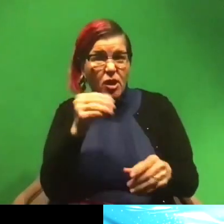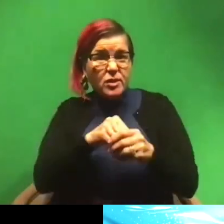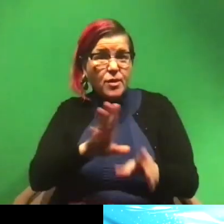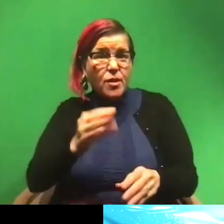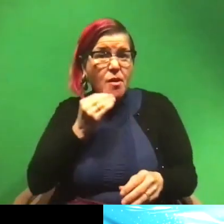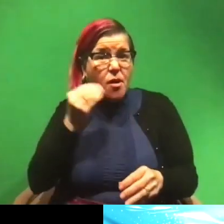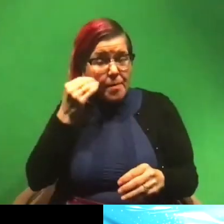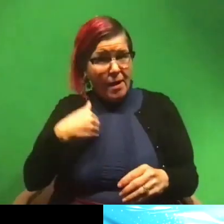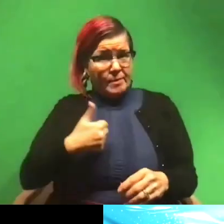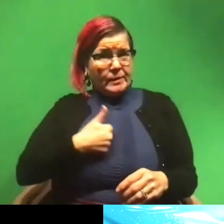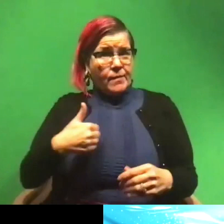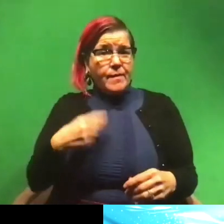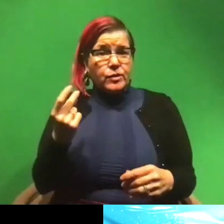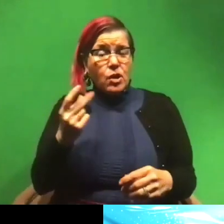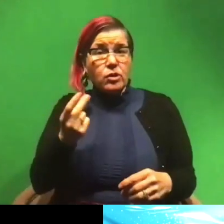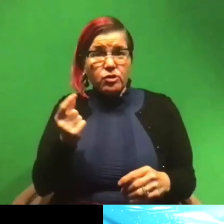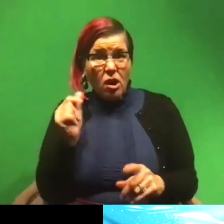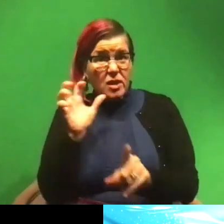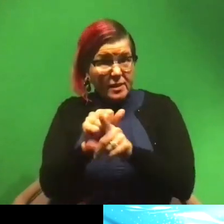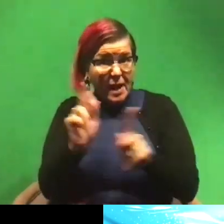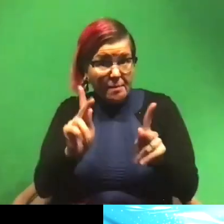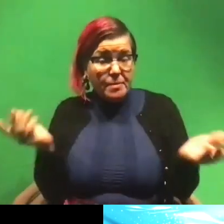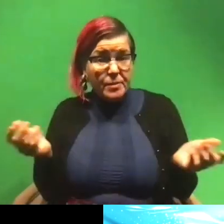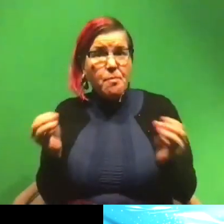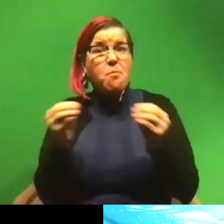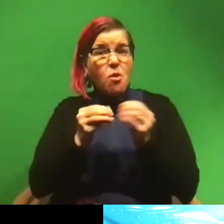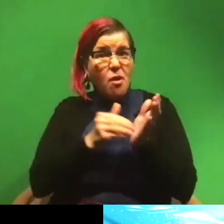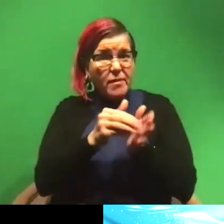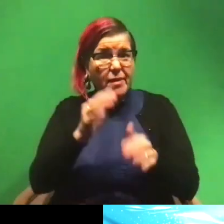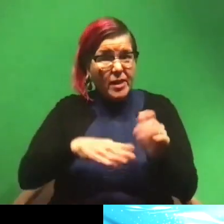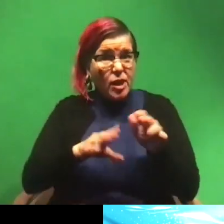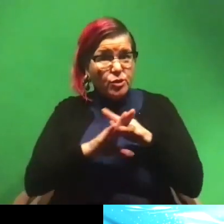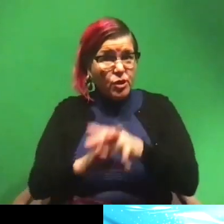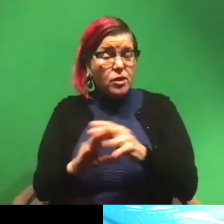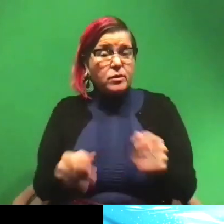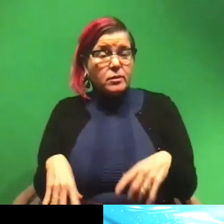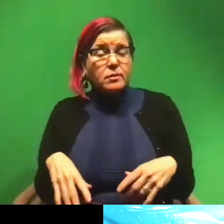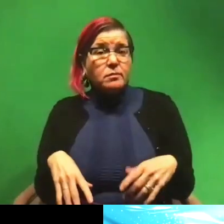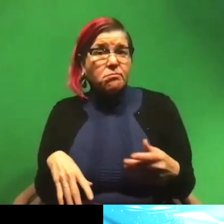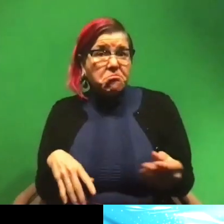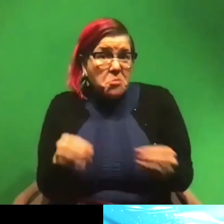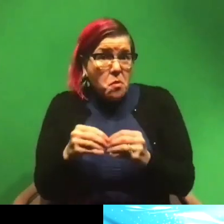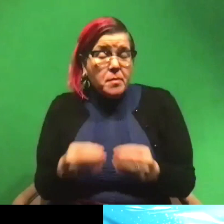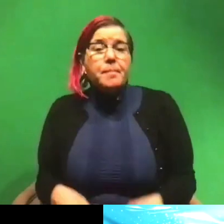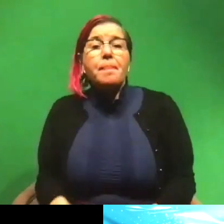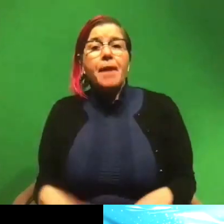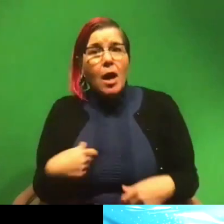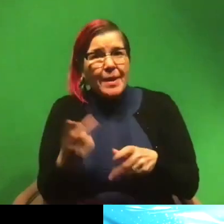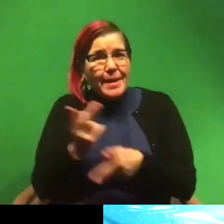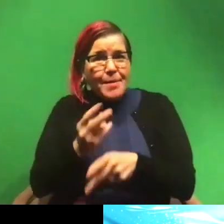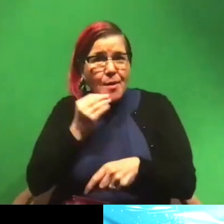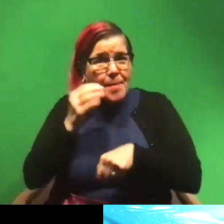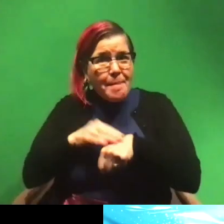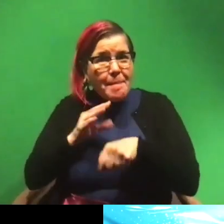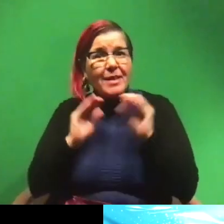I have a dog. Dogs attack people much more frequently than people get attacked by sharks, and we keep them as pets and put